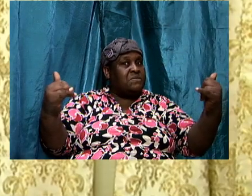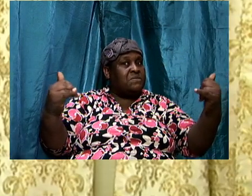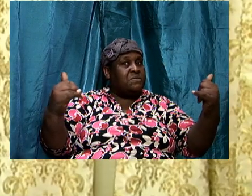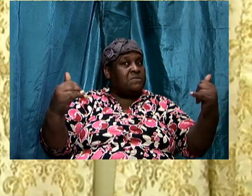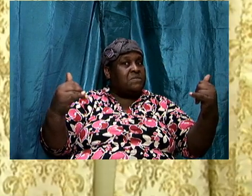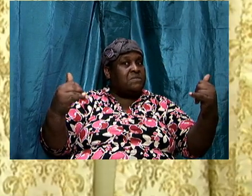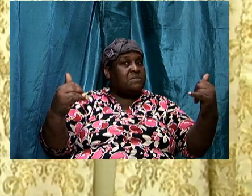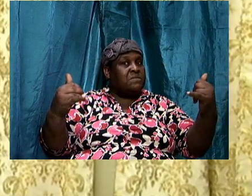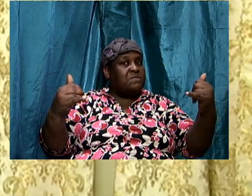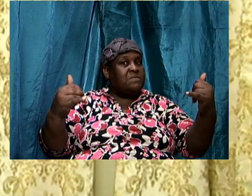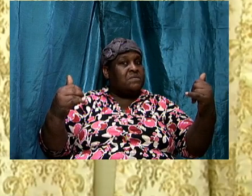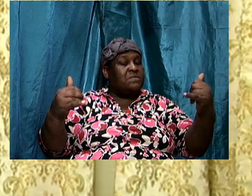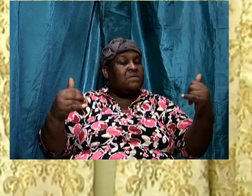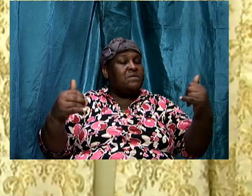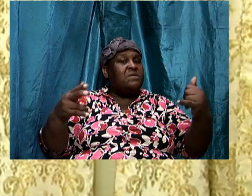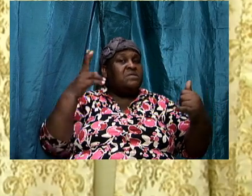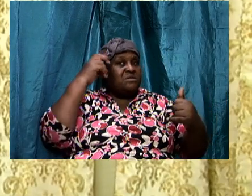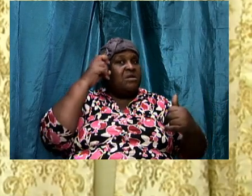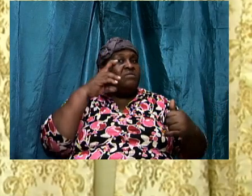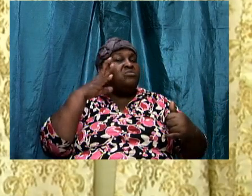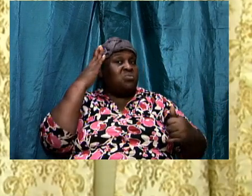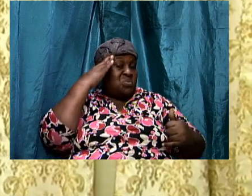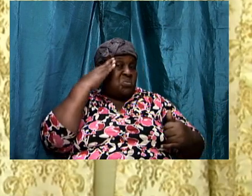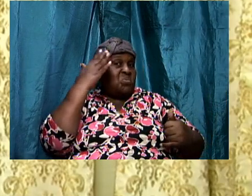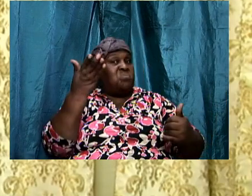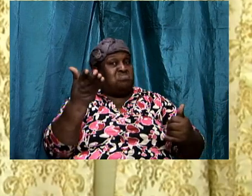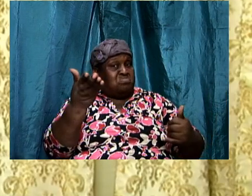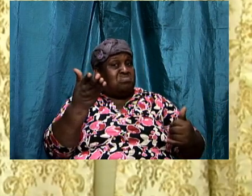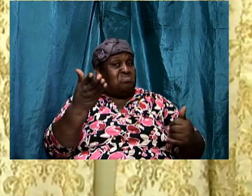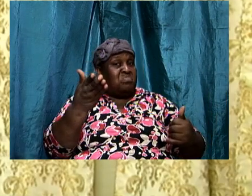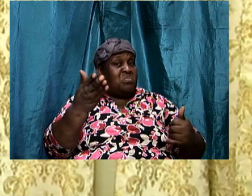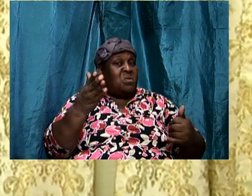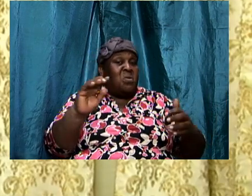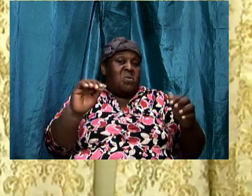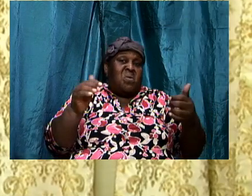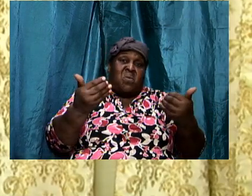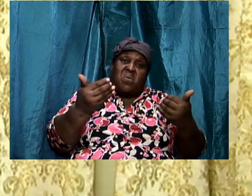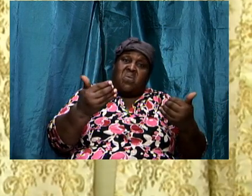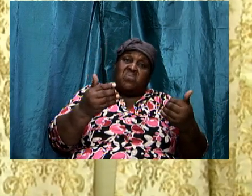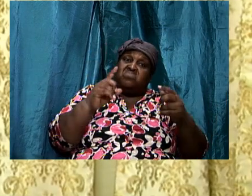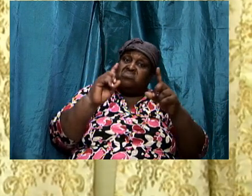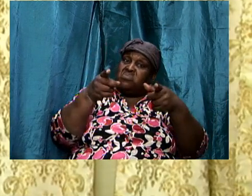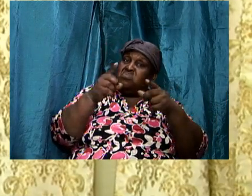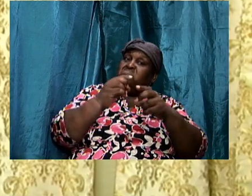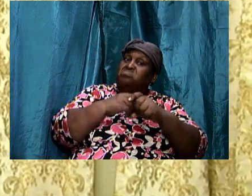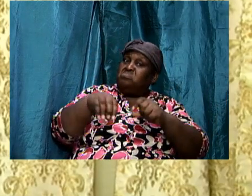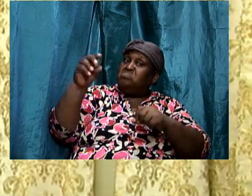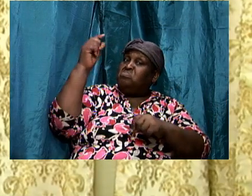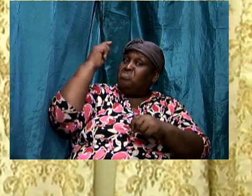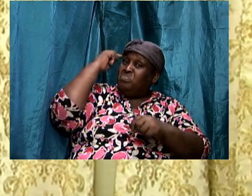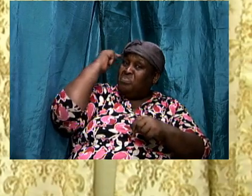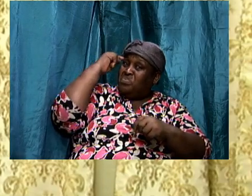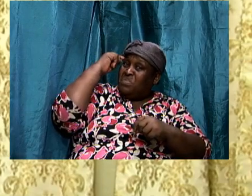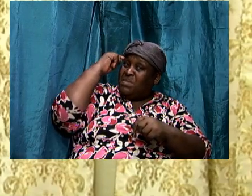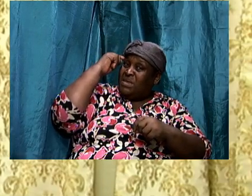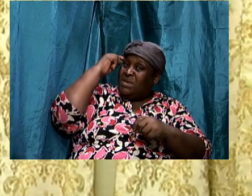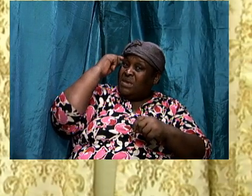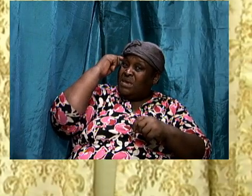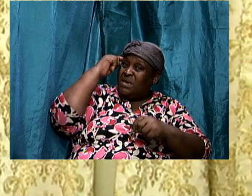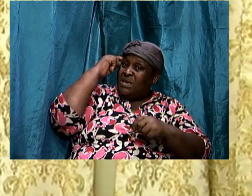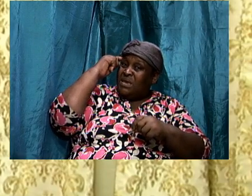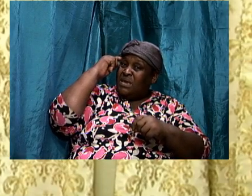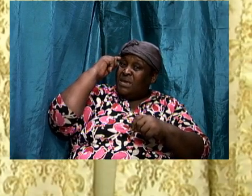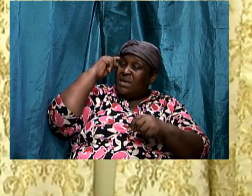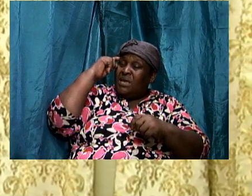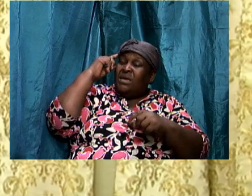To. To. knows how to get at our minds he knows how to pull certain